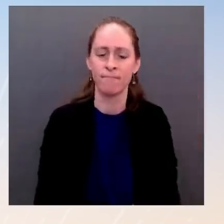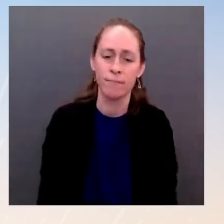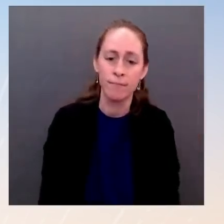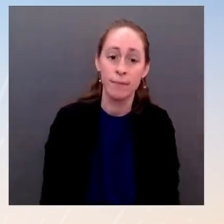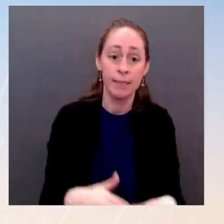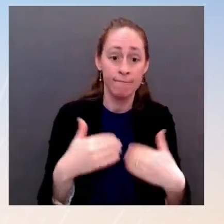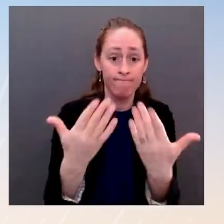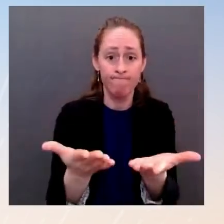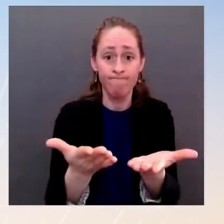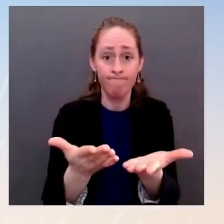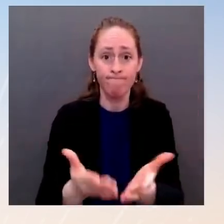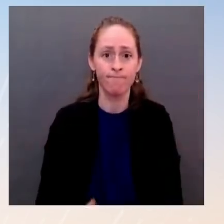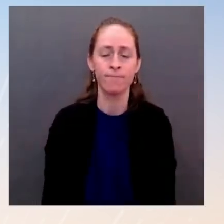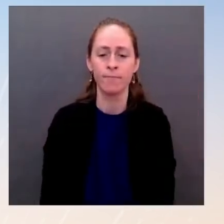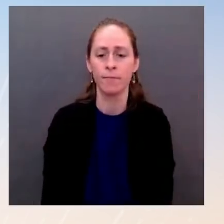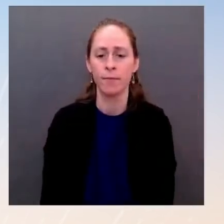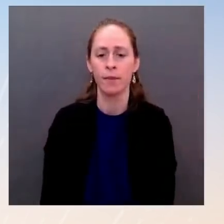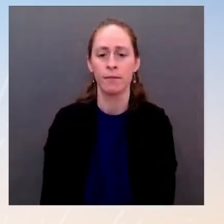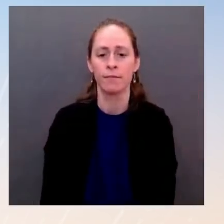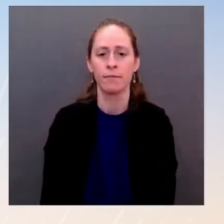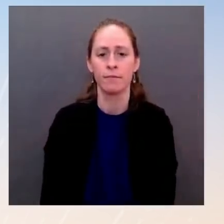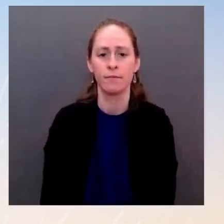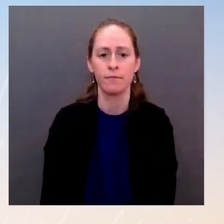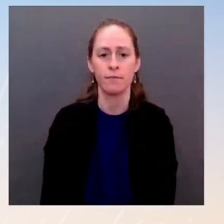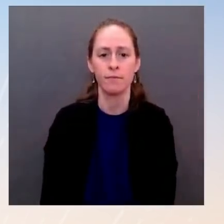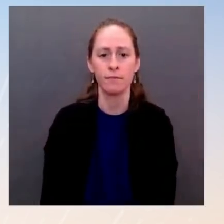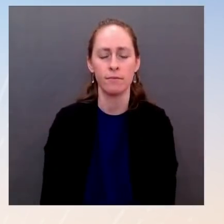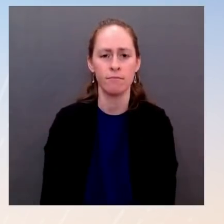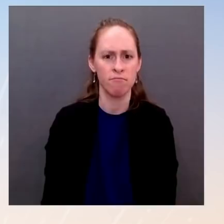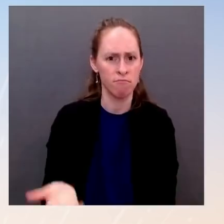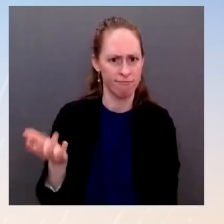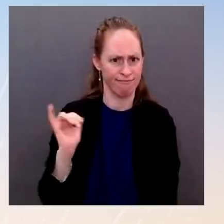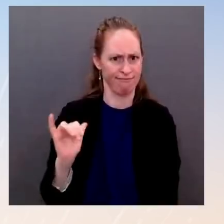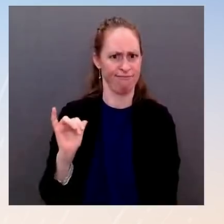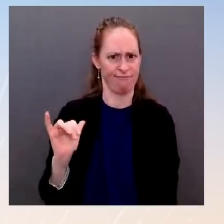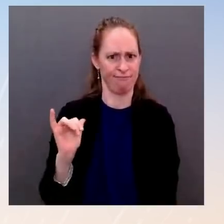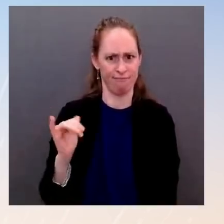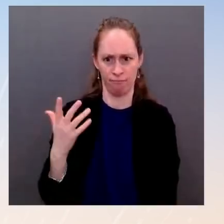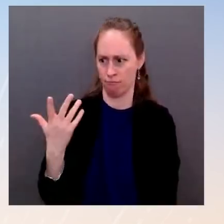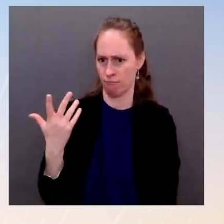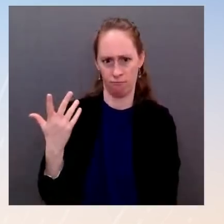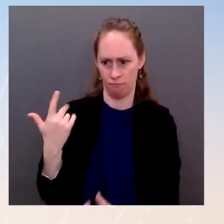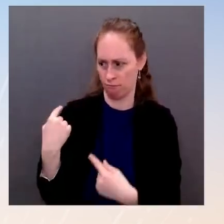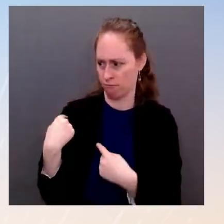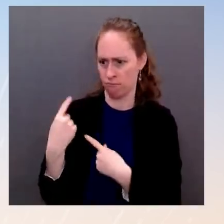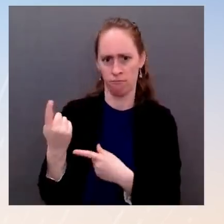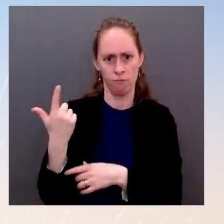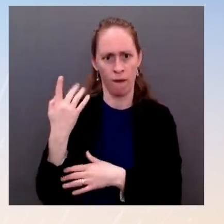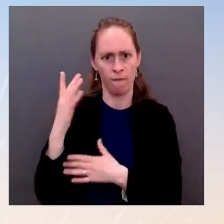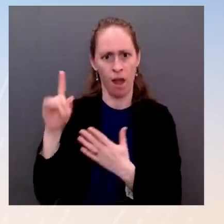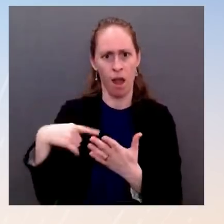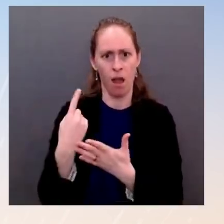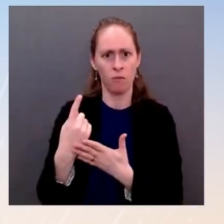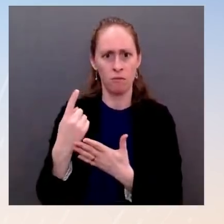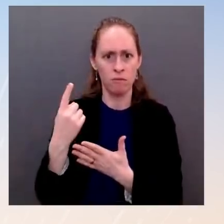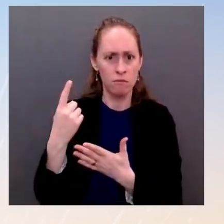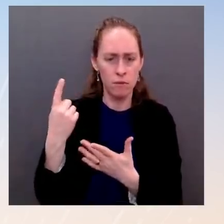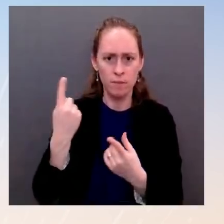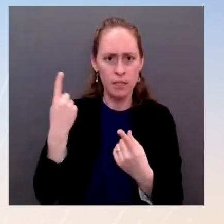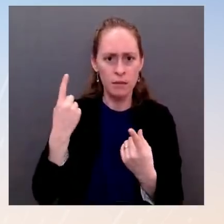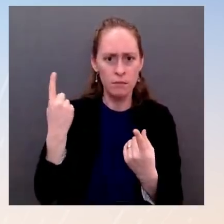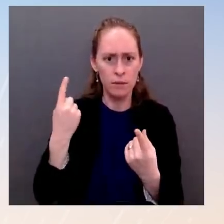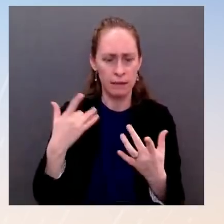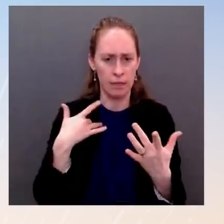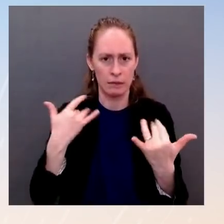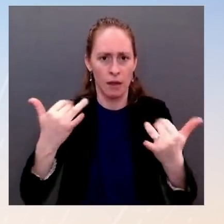24 or 48 hours to lead to your new level of concern? Mr. Well, first I would say when I appeared on the Sunday shows last